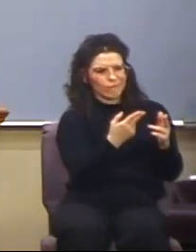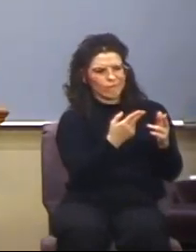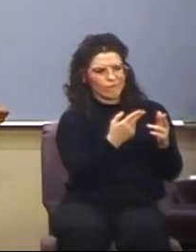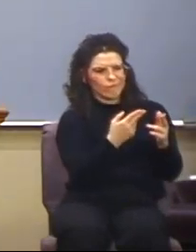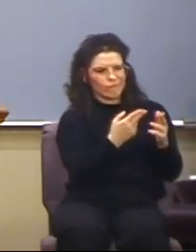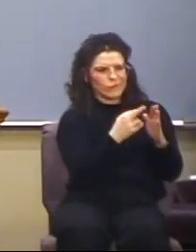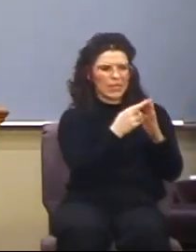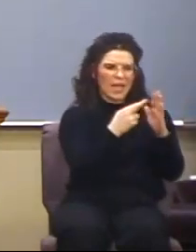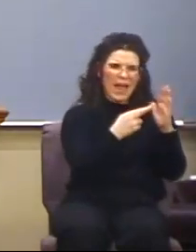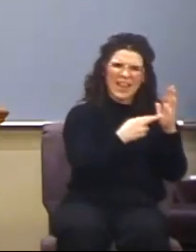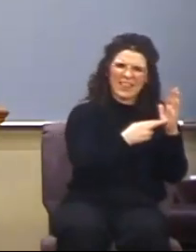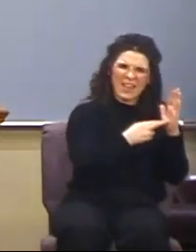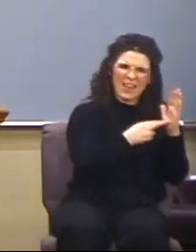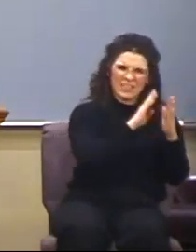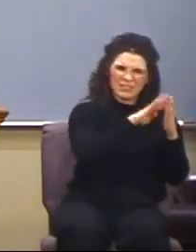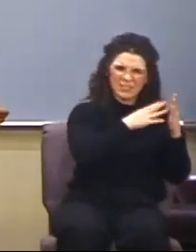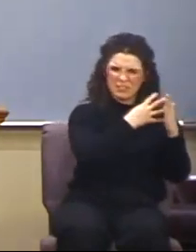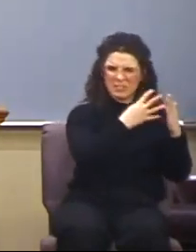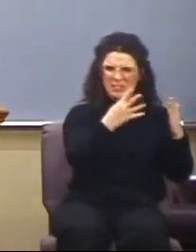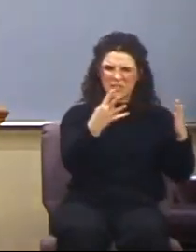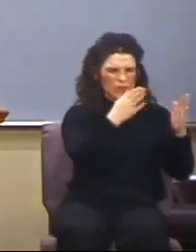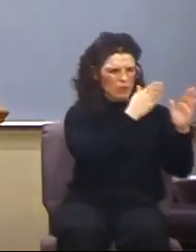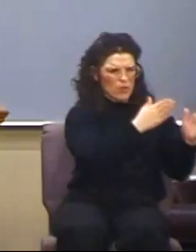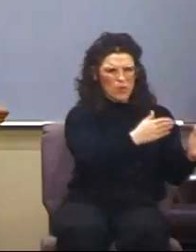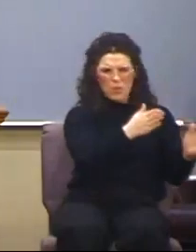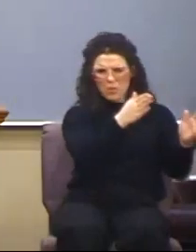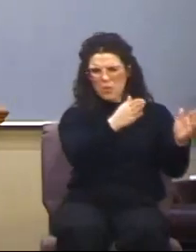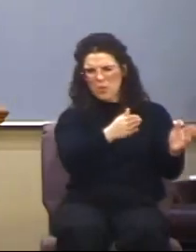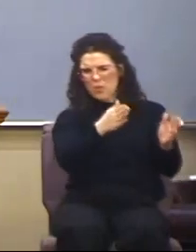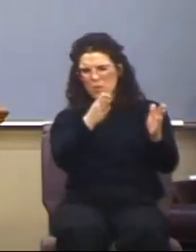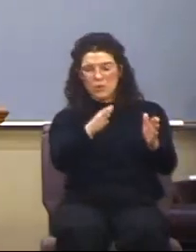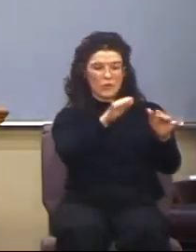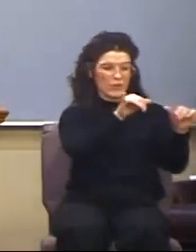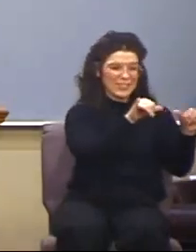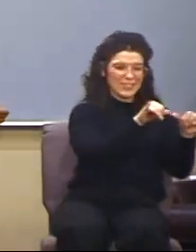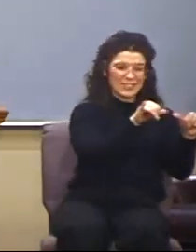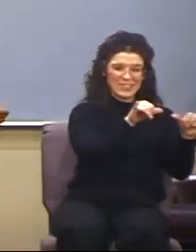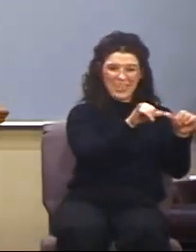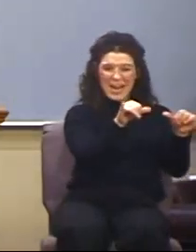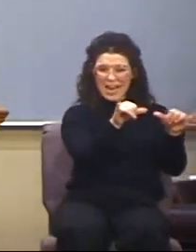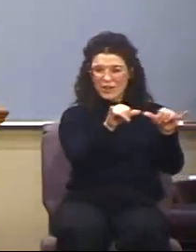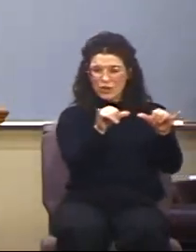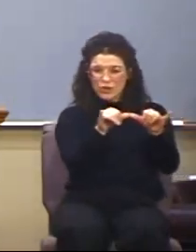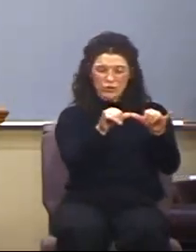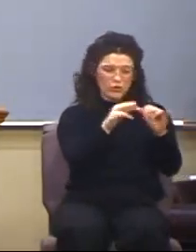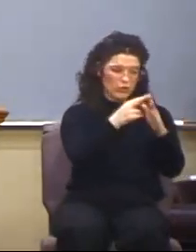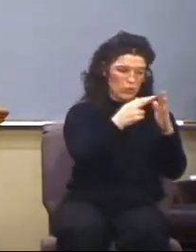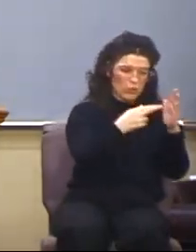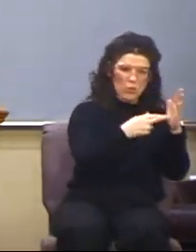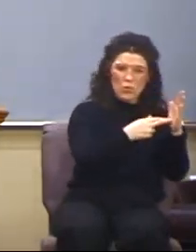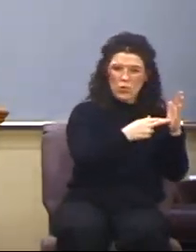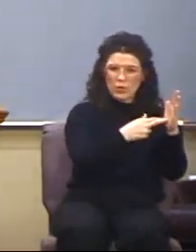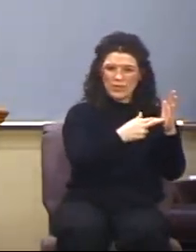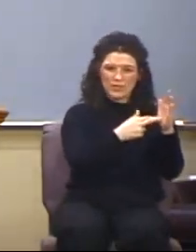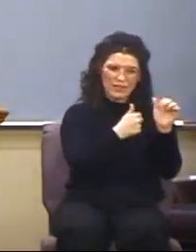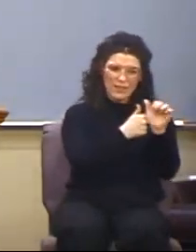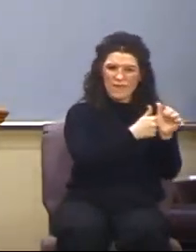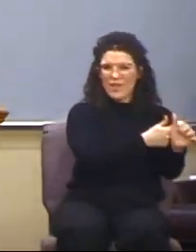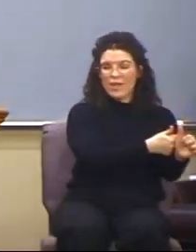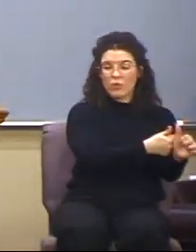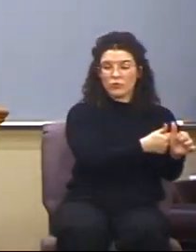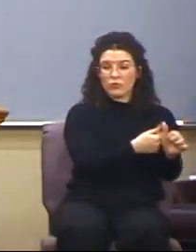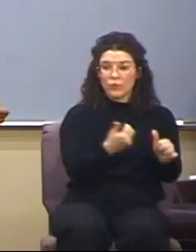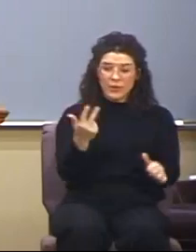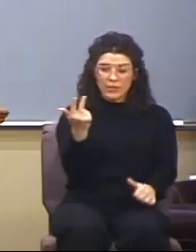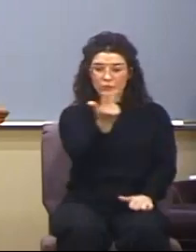the order, the organization, the standards, the rules, the guidelines. So all three work in